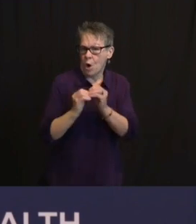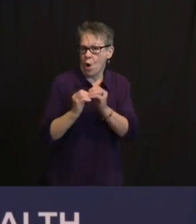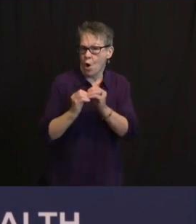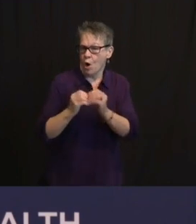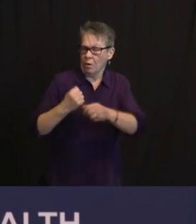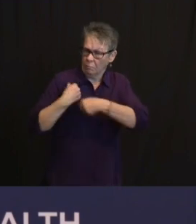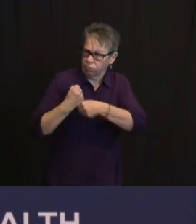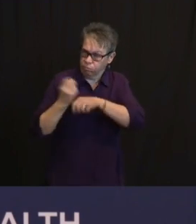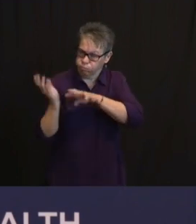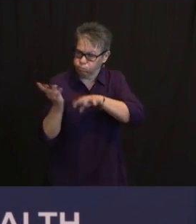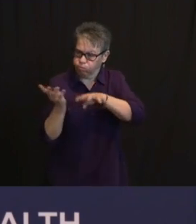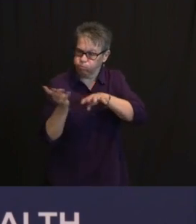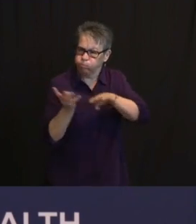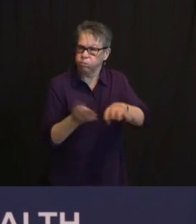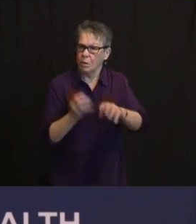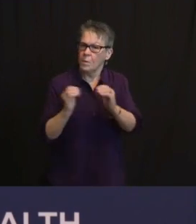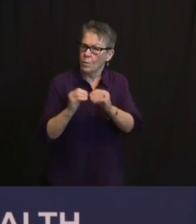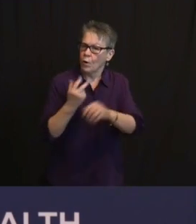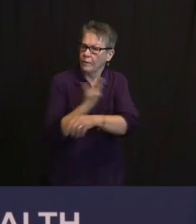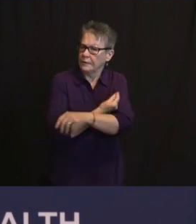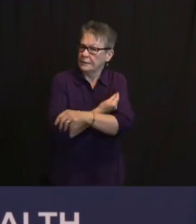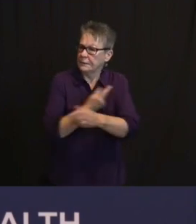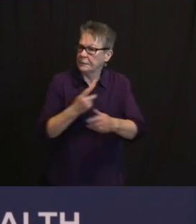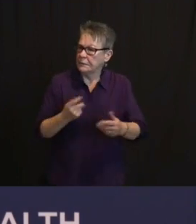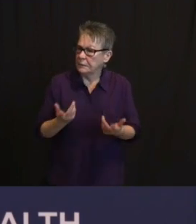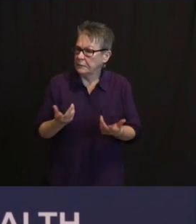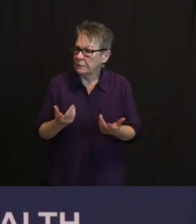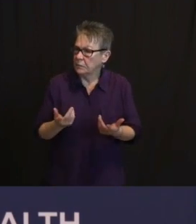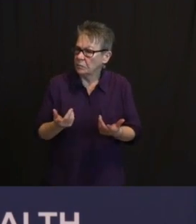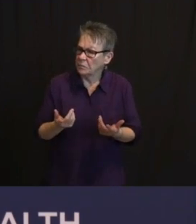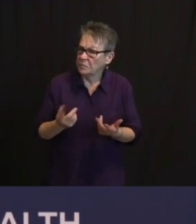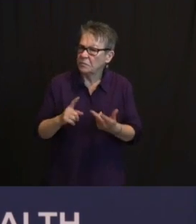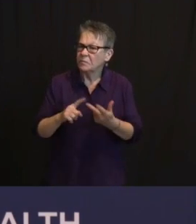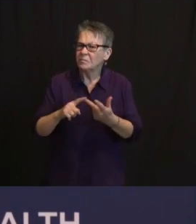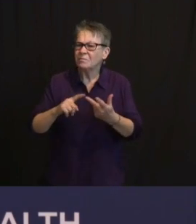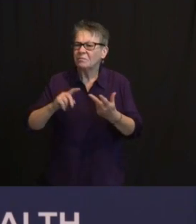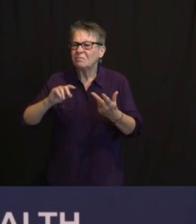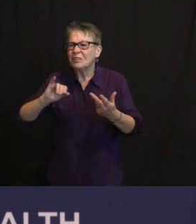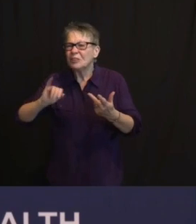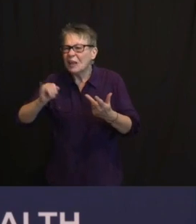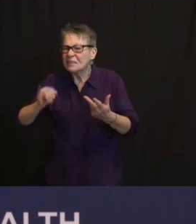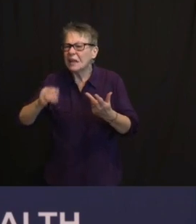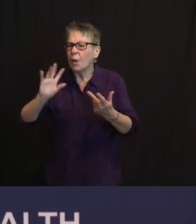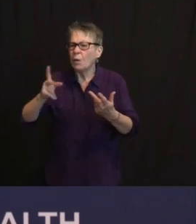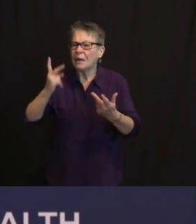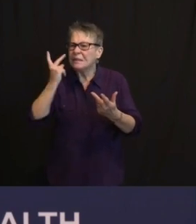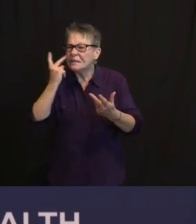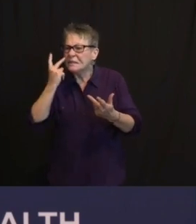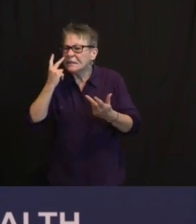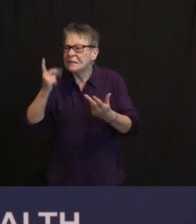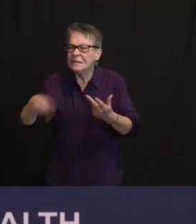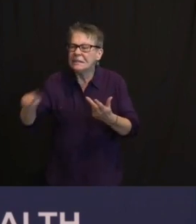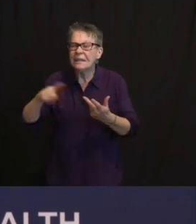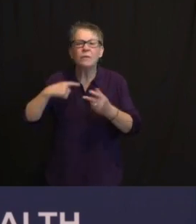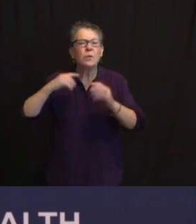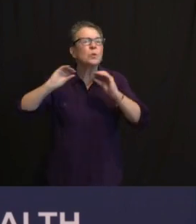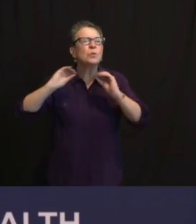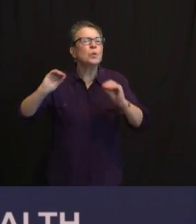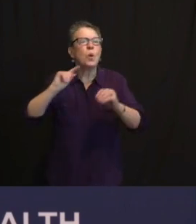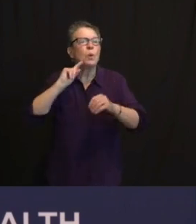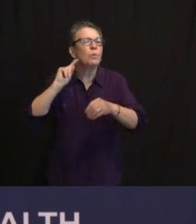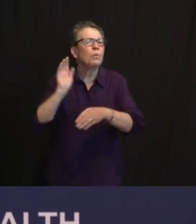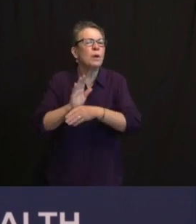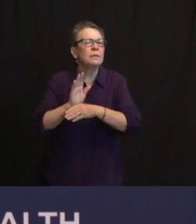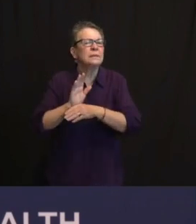FUZZIES ABOUT WHAT IT LOOKS LIKE A MONTH FROM NOW, BUT A LITTLE BIT OF A MUDDIED REALITY BETWEEN THEN AND NOW. BUT THERE'S NO QUESTION THAT FACTORED INTO